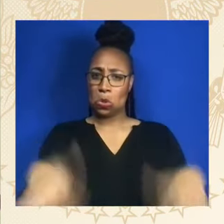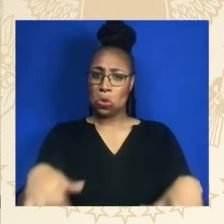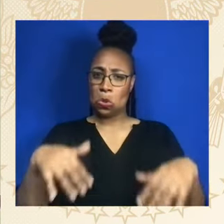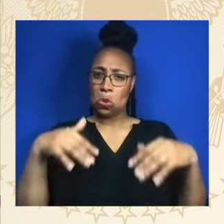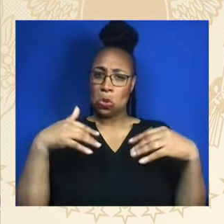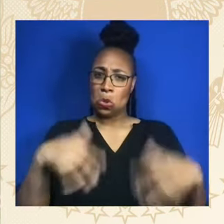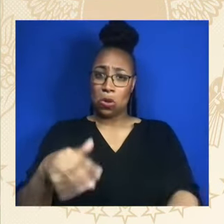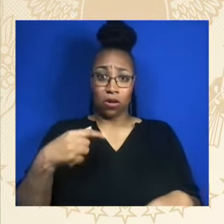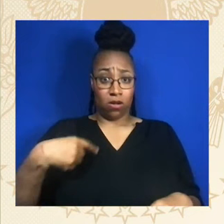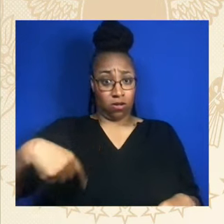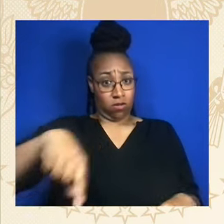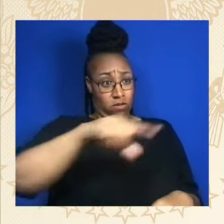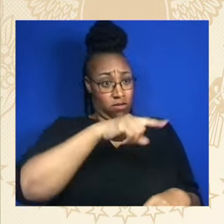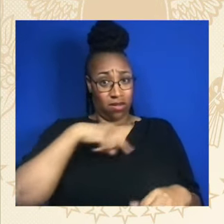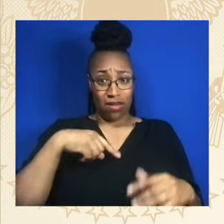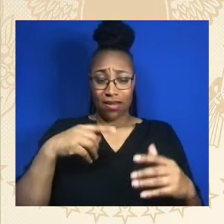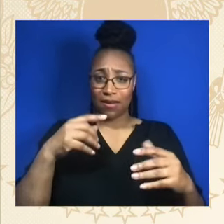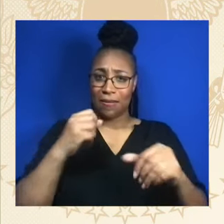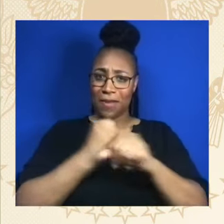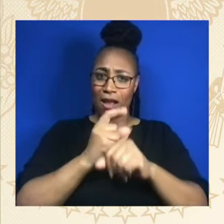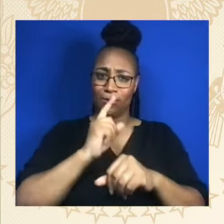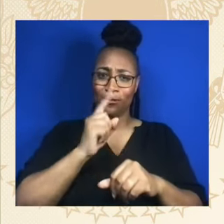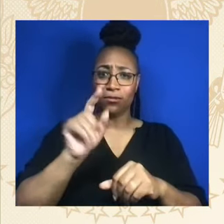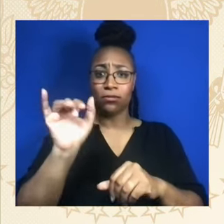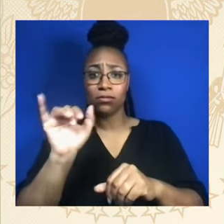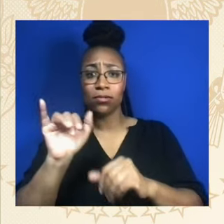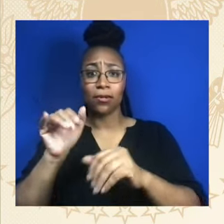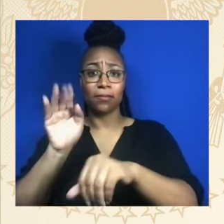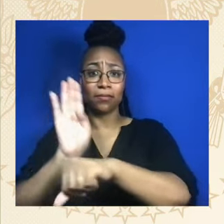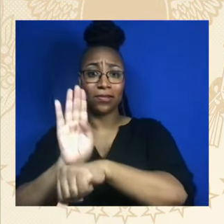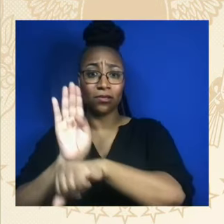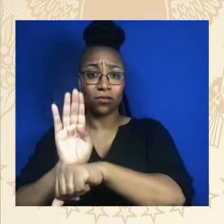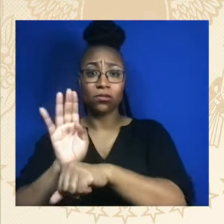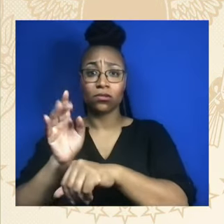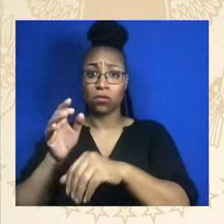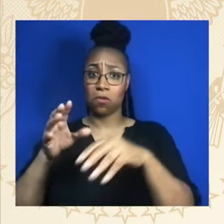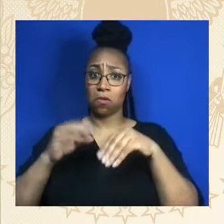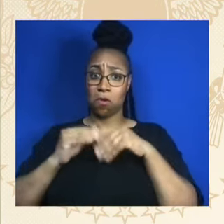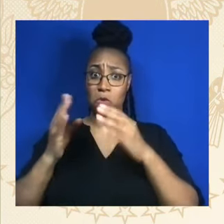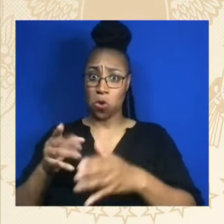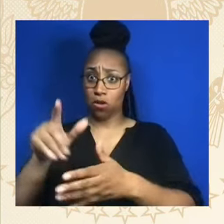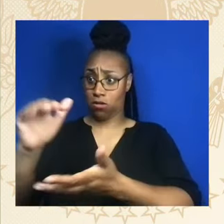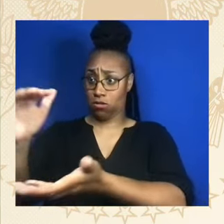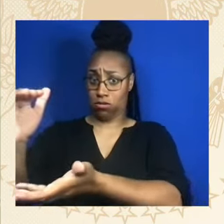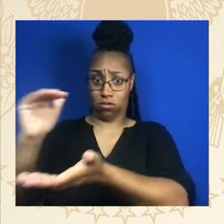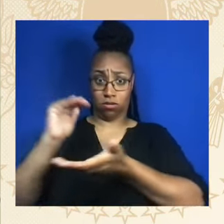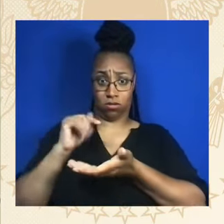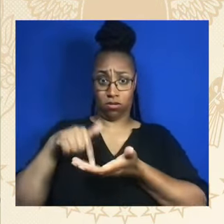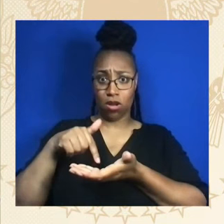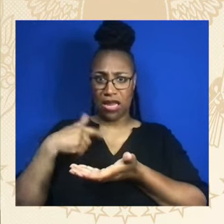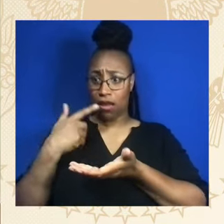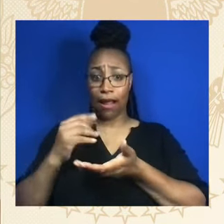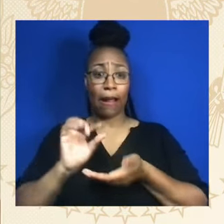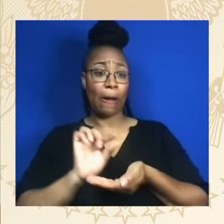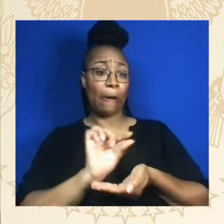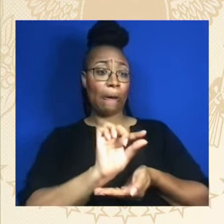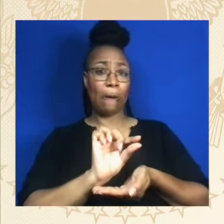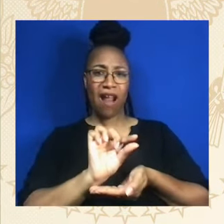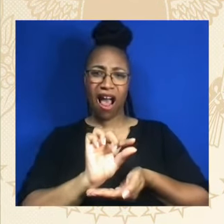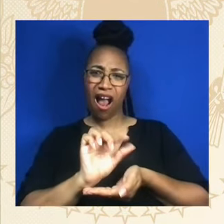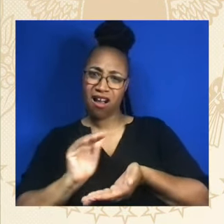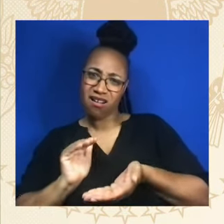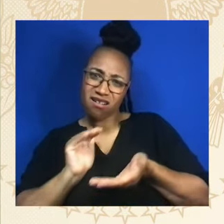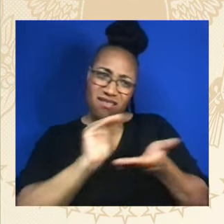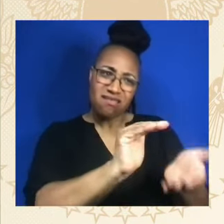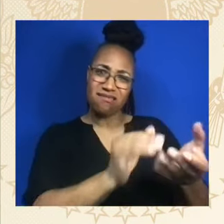and grow a business. We know it is about creating economic growth and opportunity and also dealing